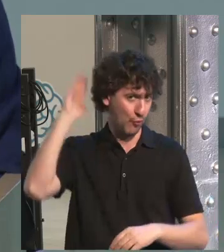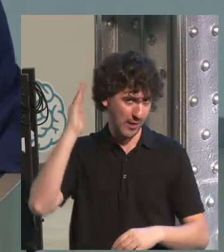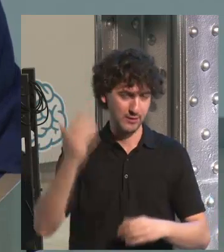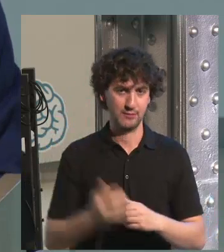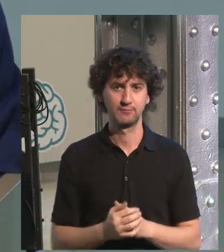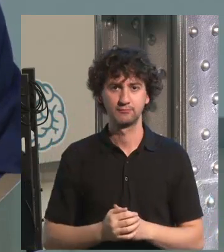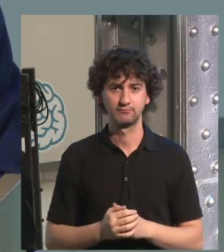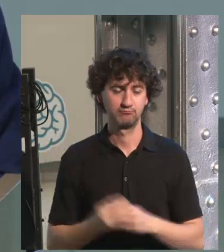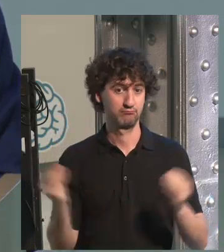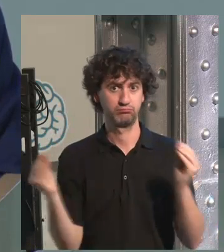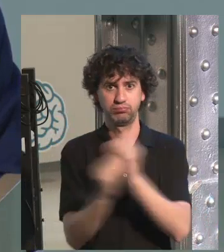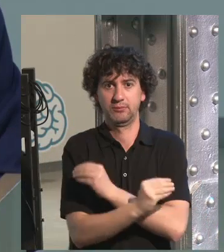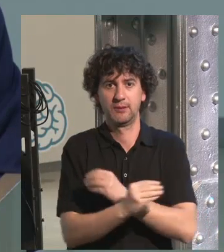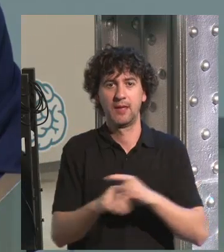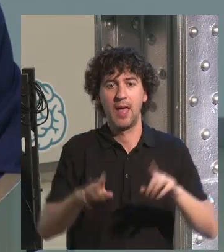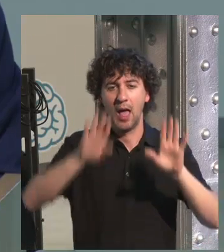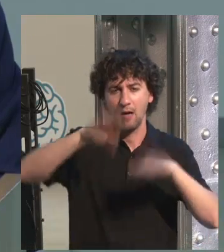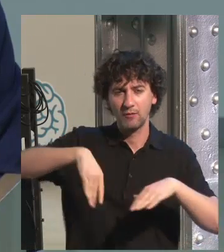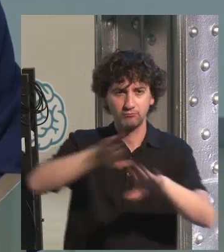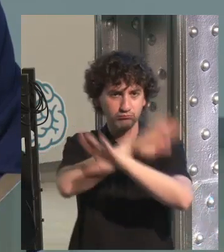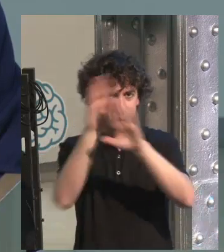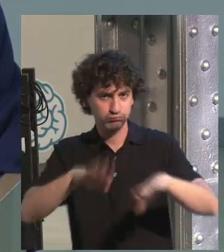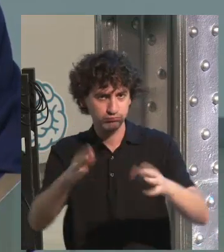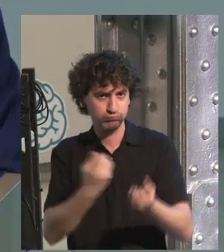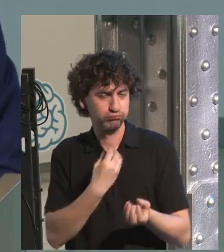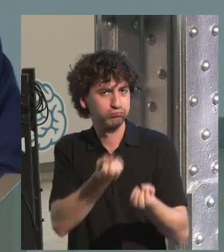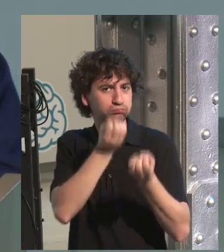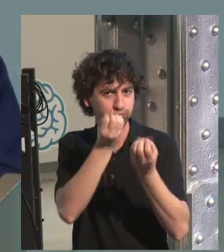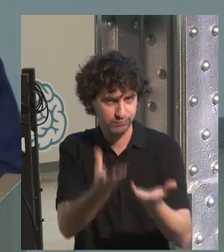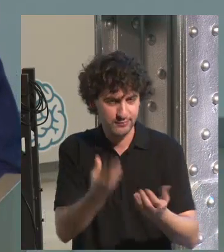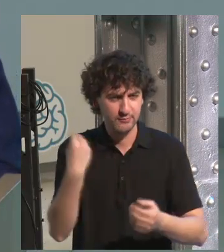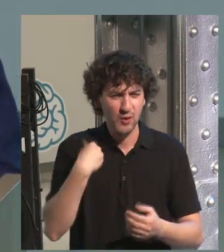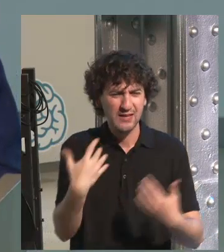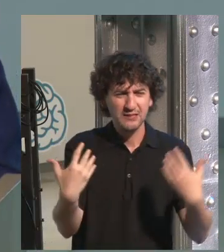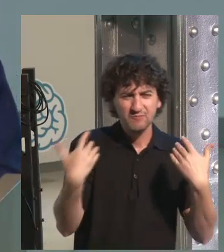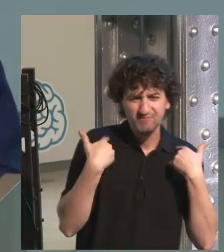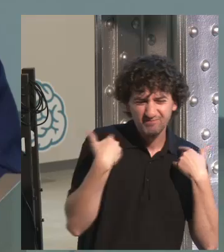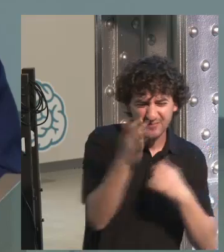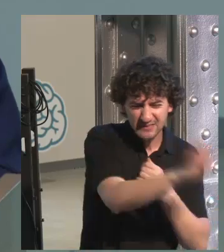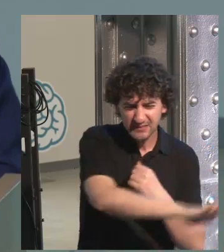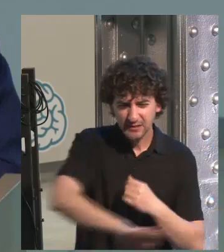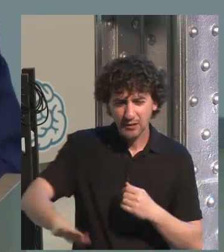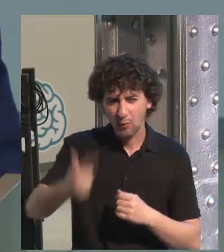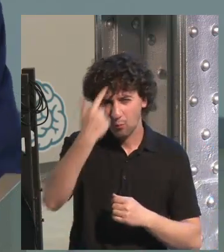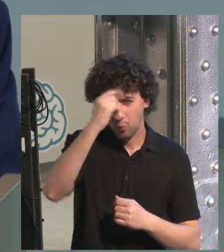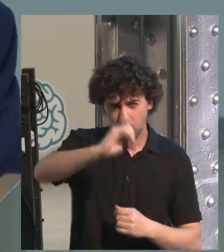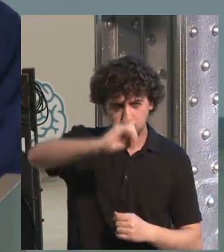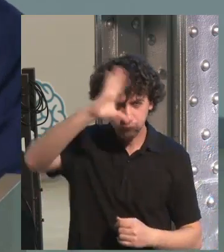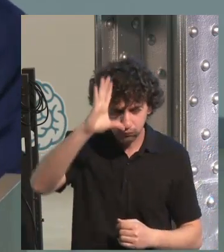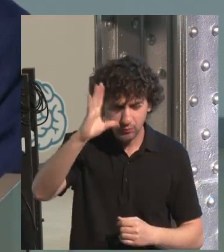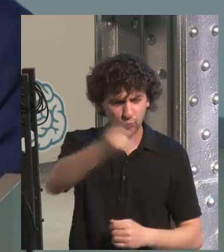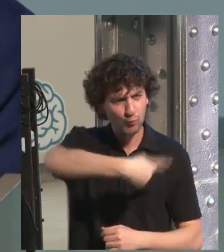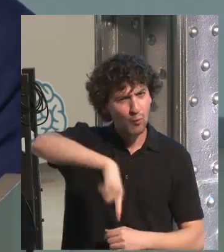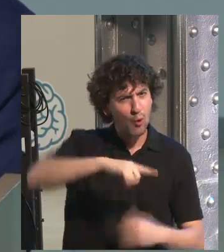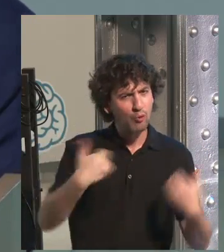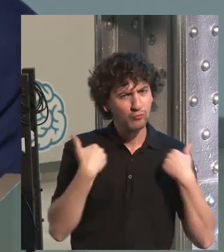attention process that is mainly inconscient and is paradoxal. And that's the